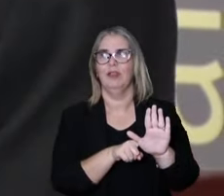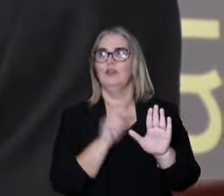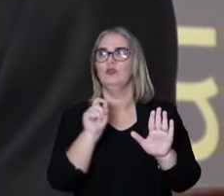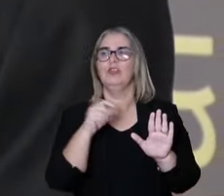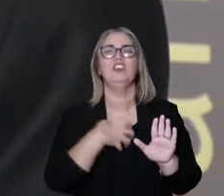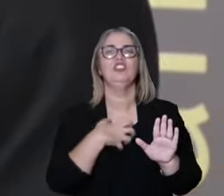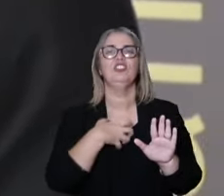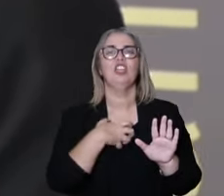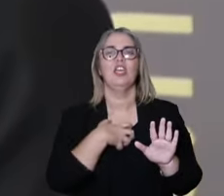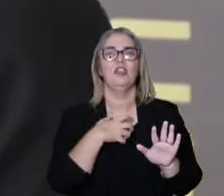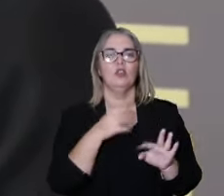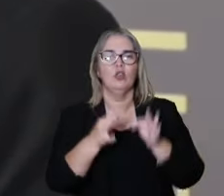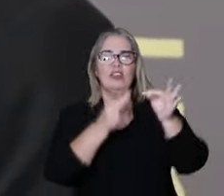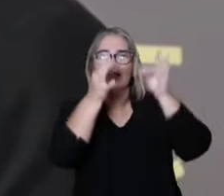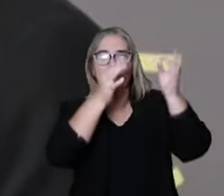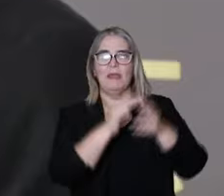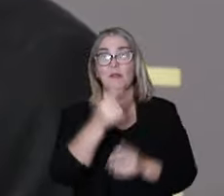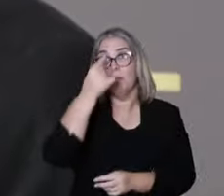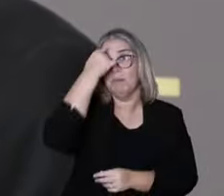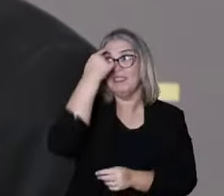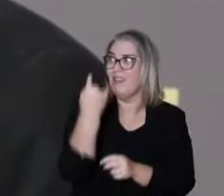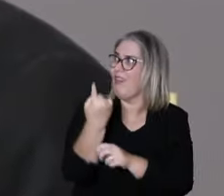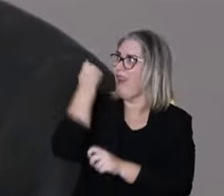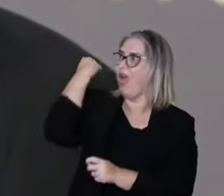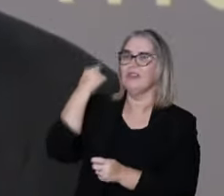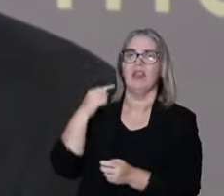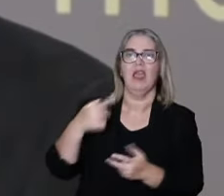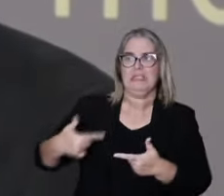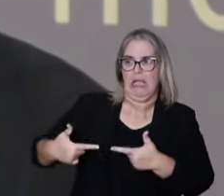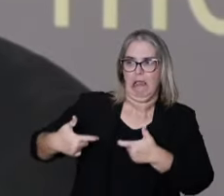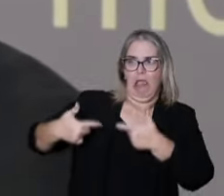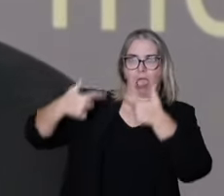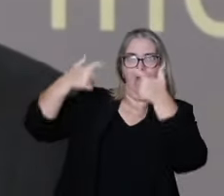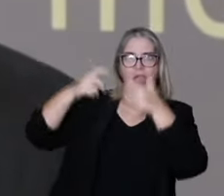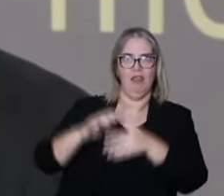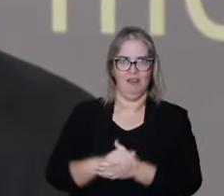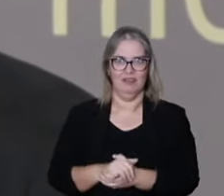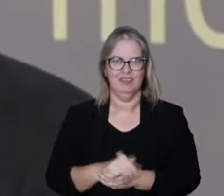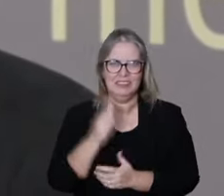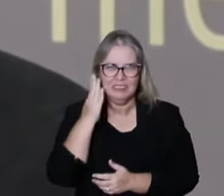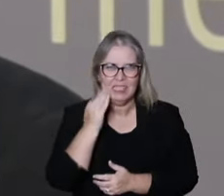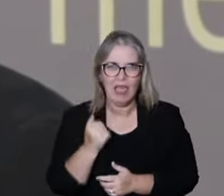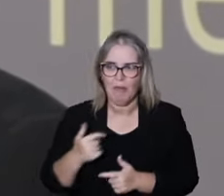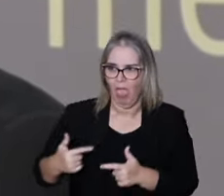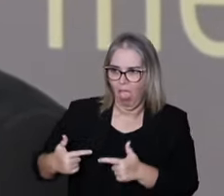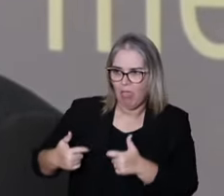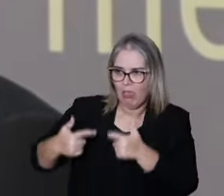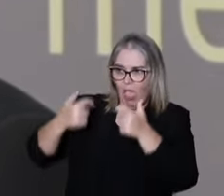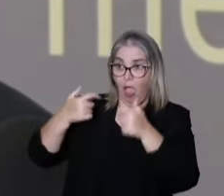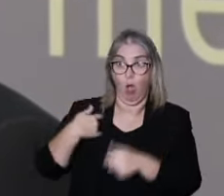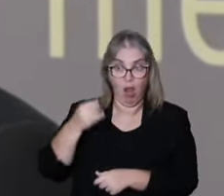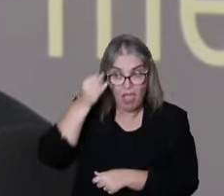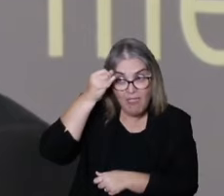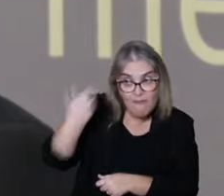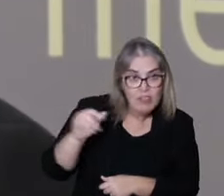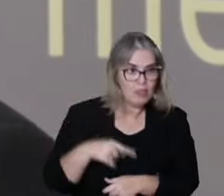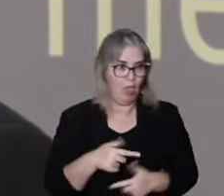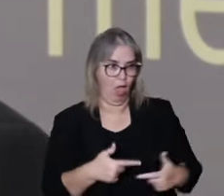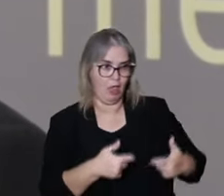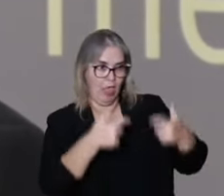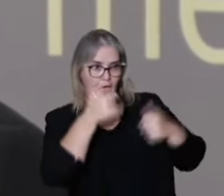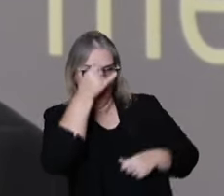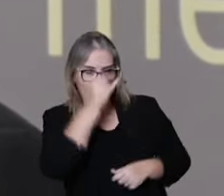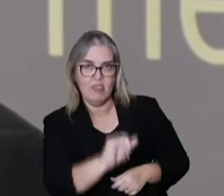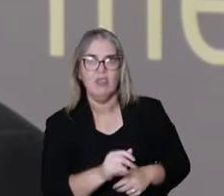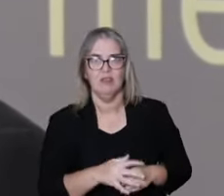of treatment that are associated to the war. The war against this, against that,